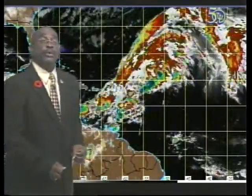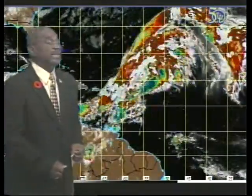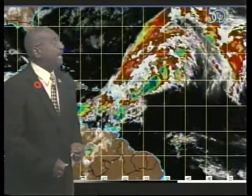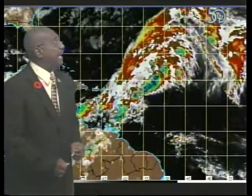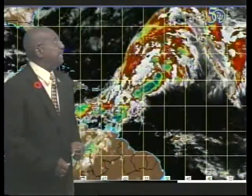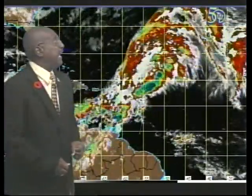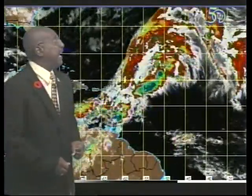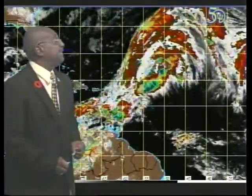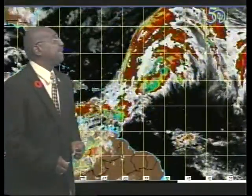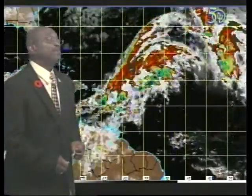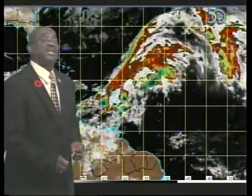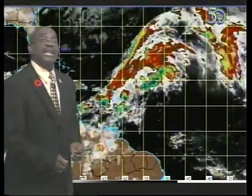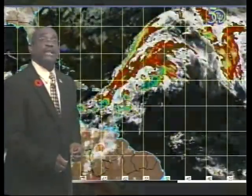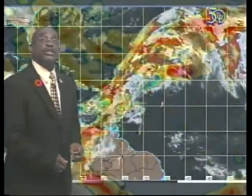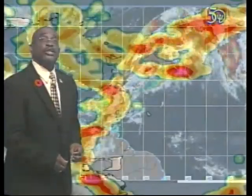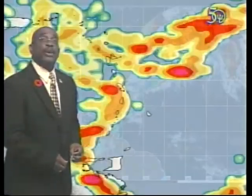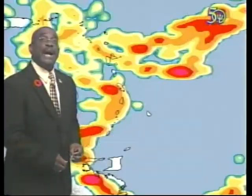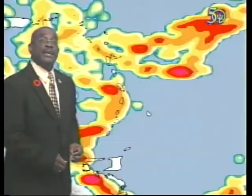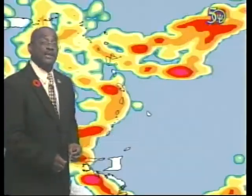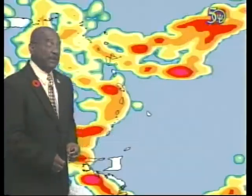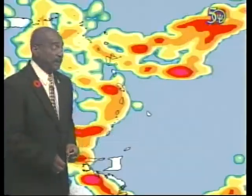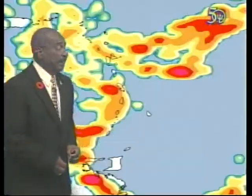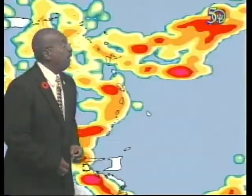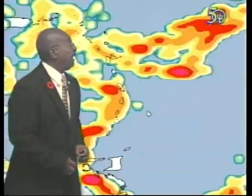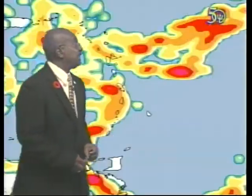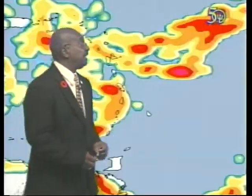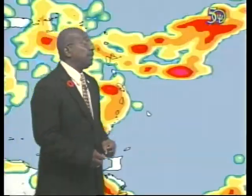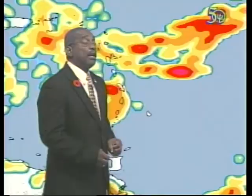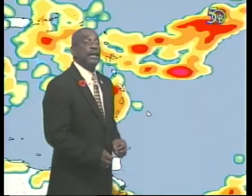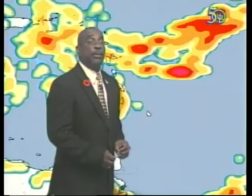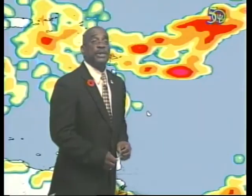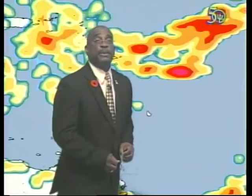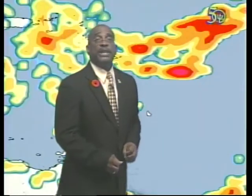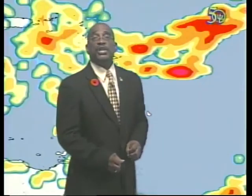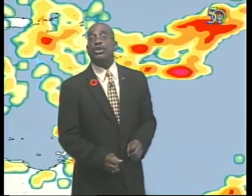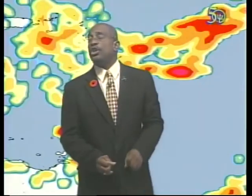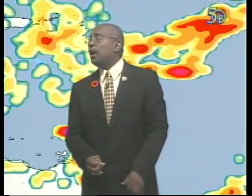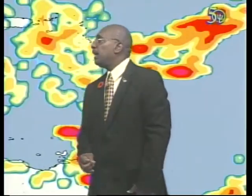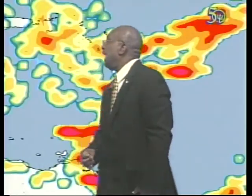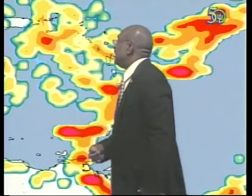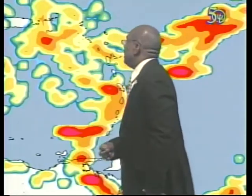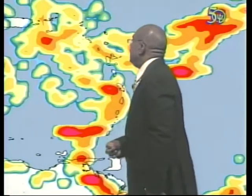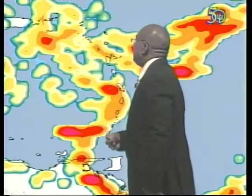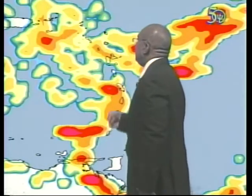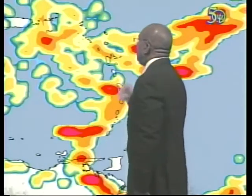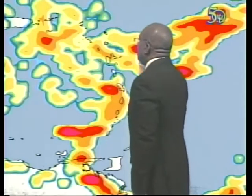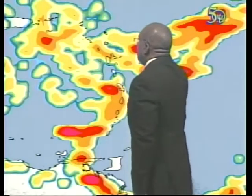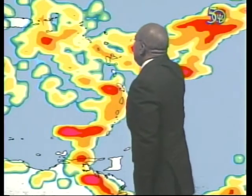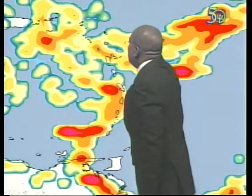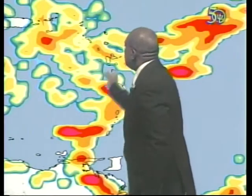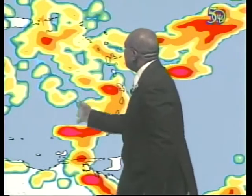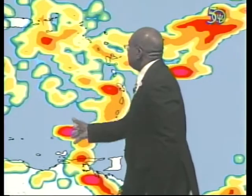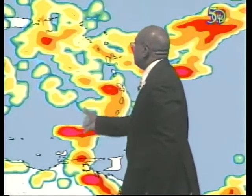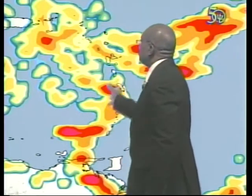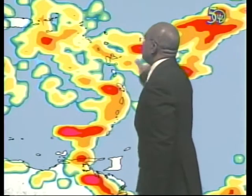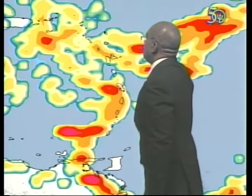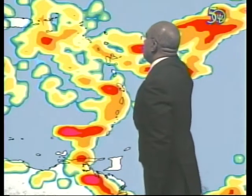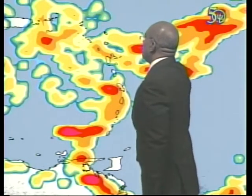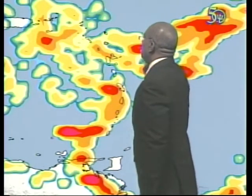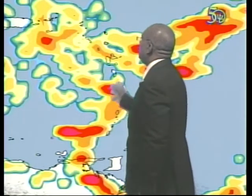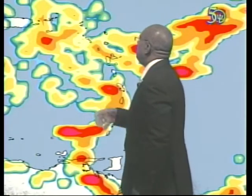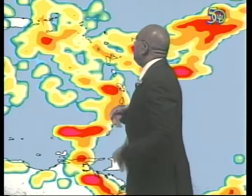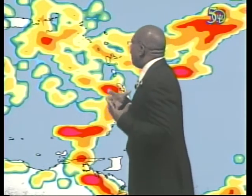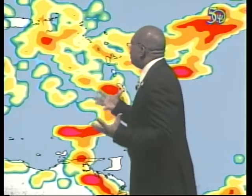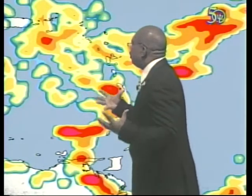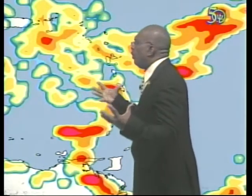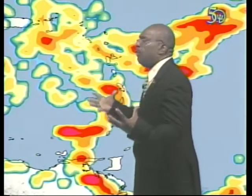for cloudy skies and some scattered shower activity But let's take a look at our precipitation chart As I indicated the unsettled conditions are going